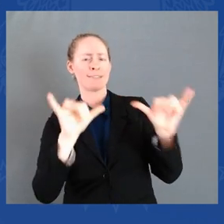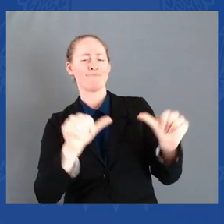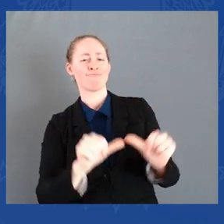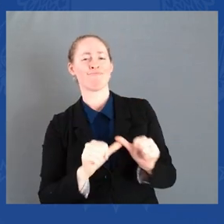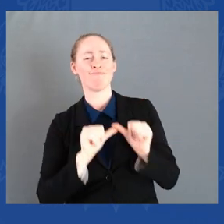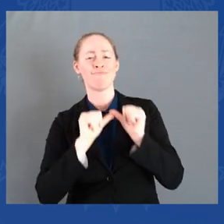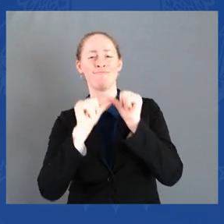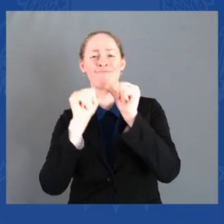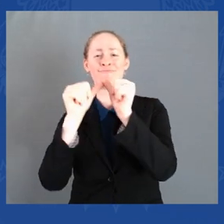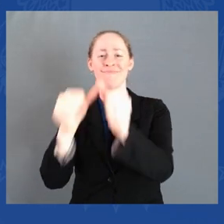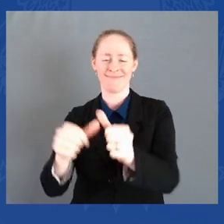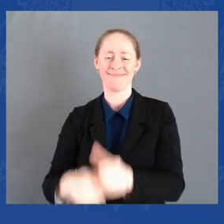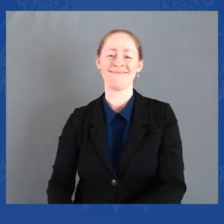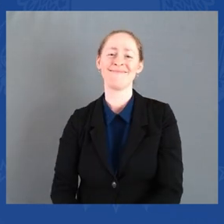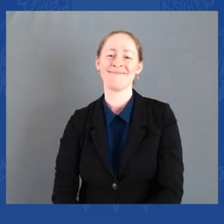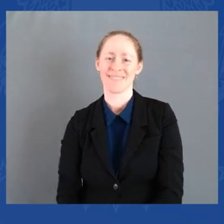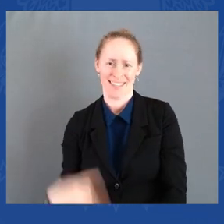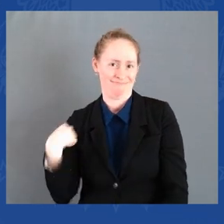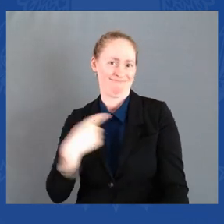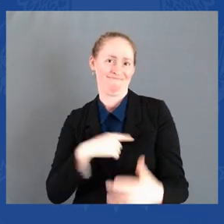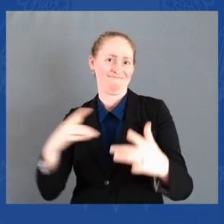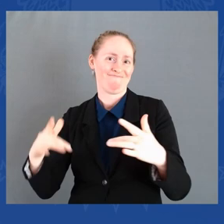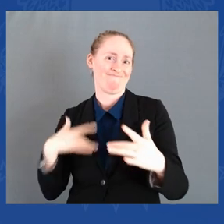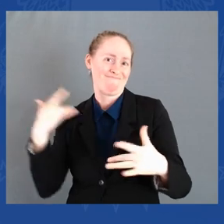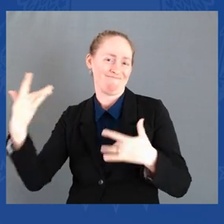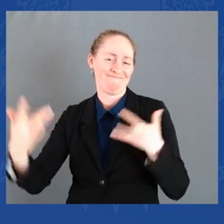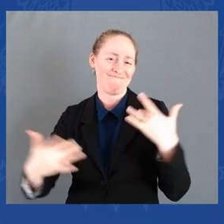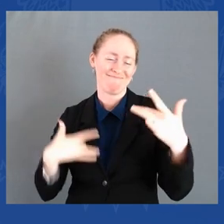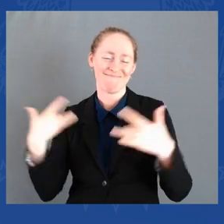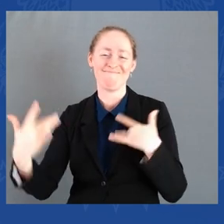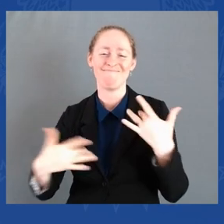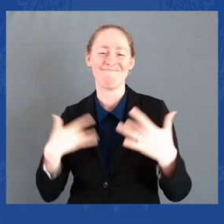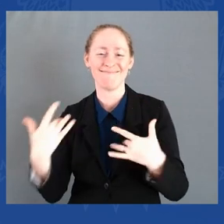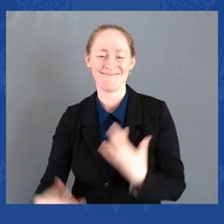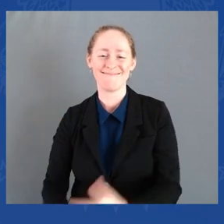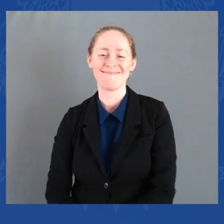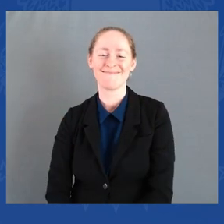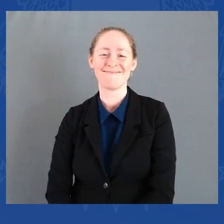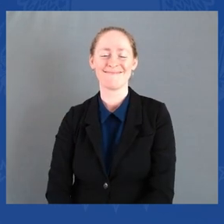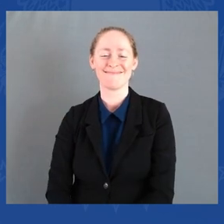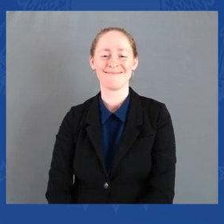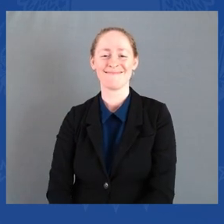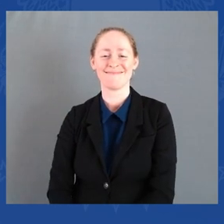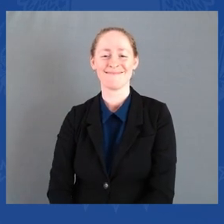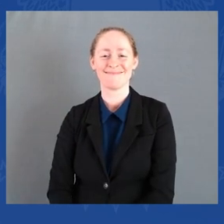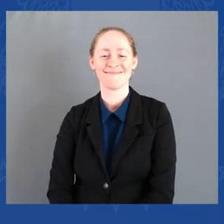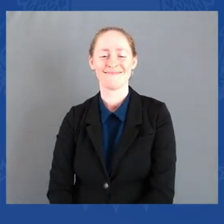AANHPI. I, I, I, I, I, I, I.